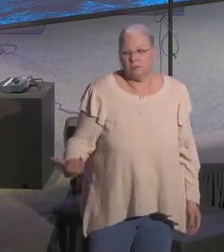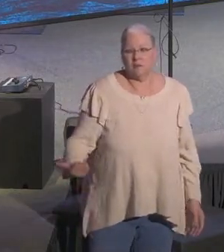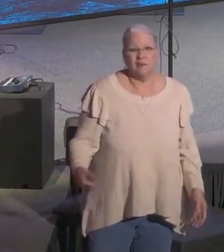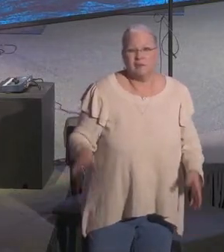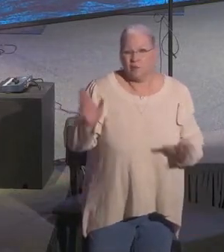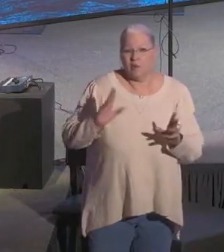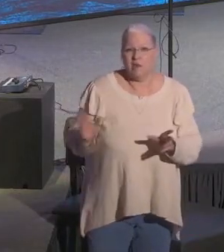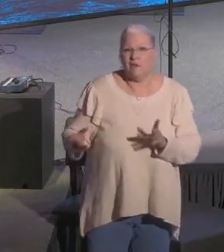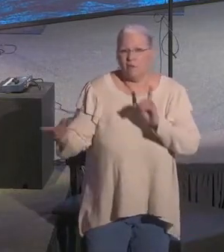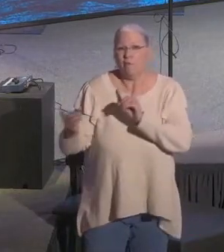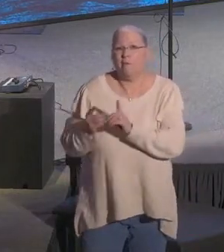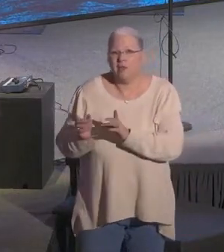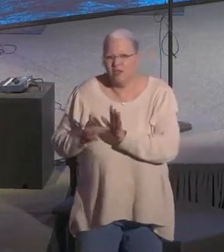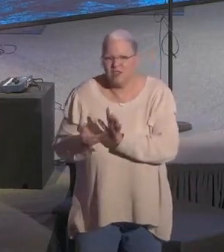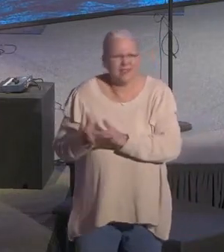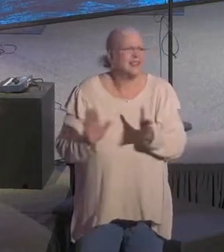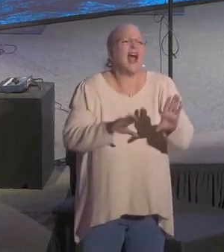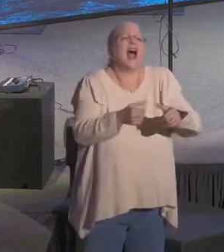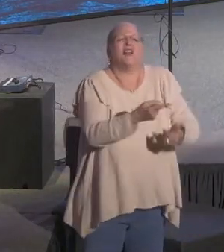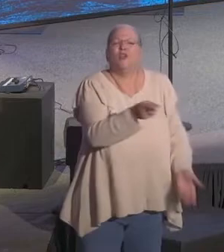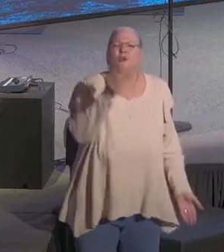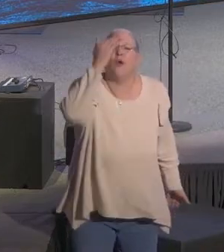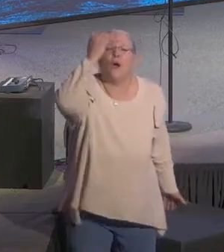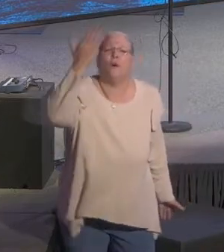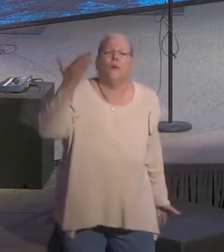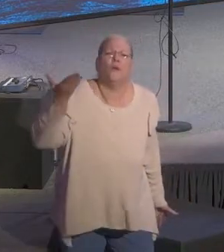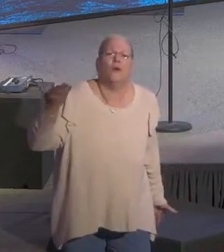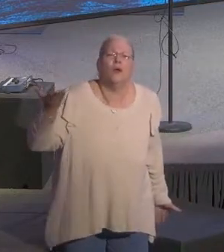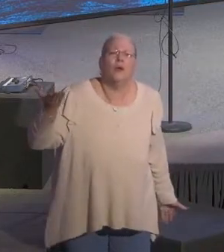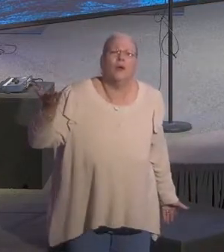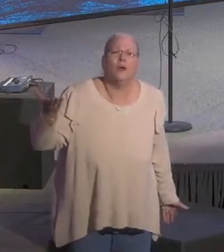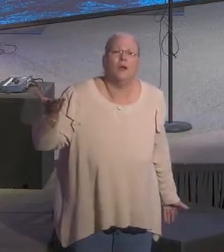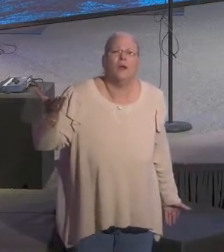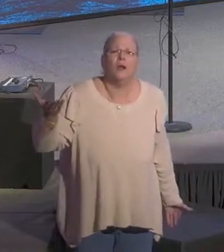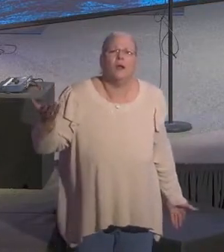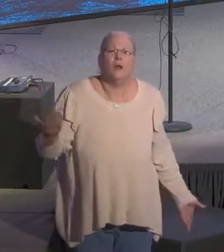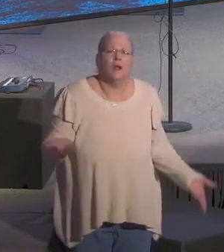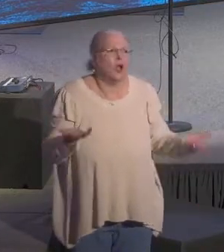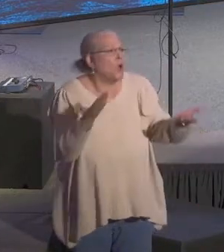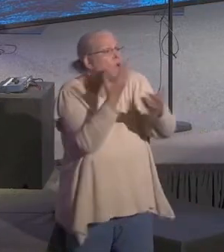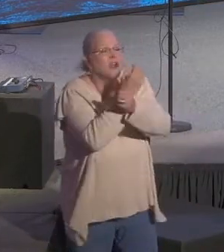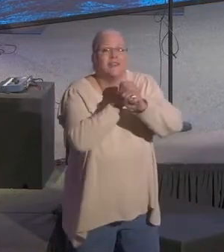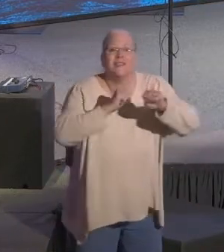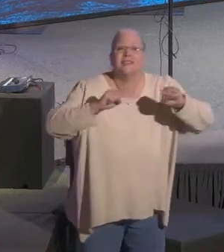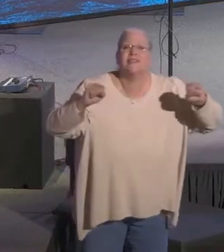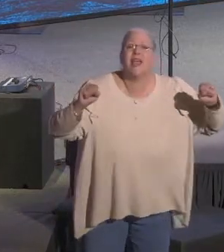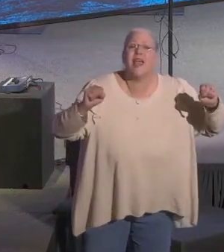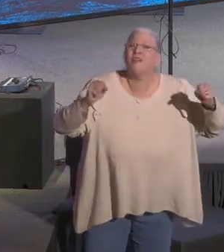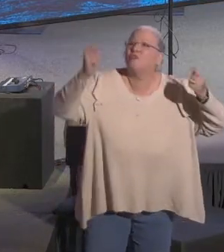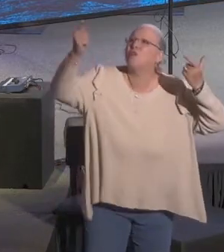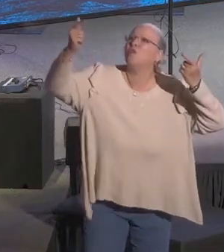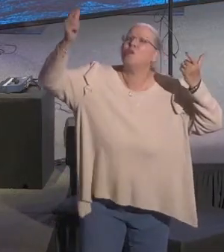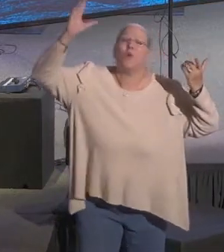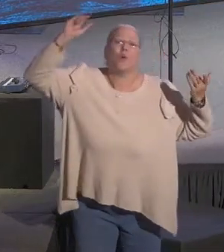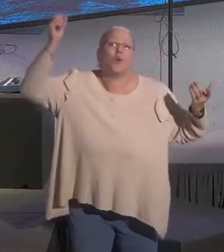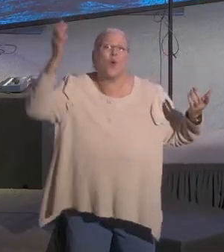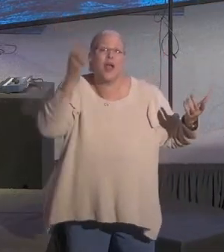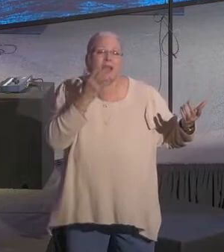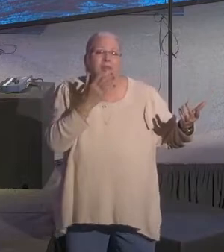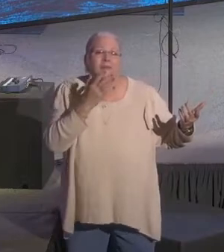People come to Christ by grace, not by type. I have found in my life, you never know who God's going to lead to Christ.